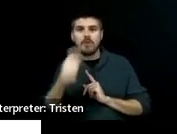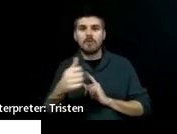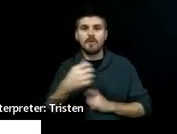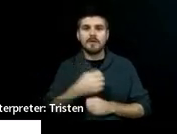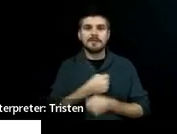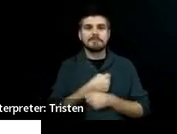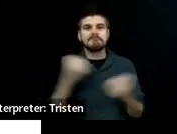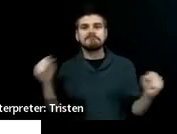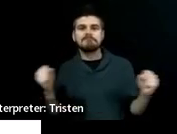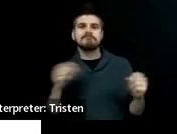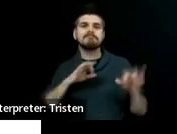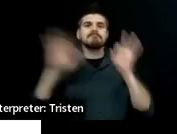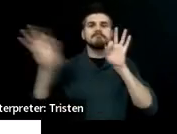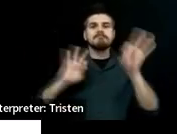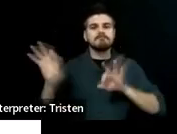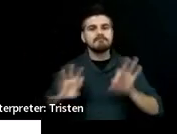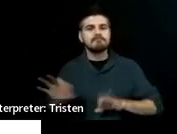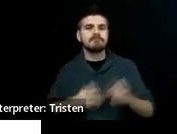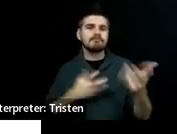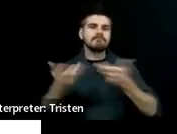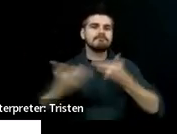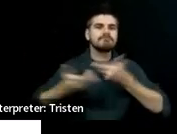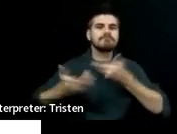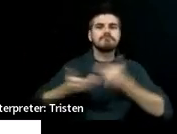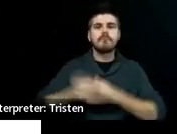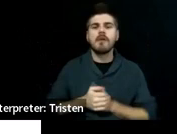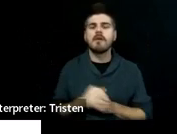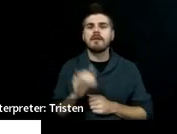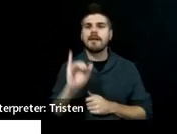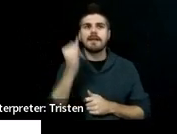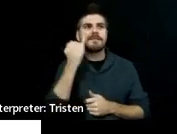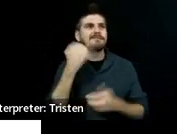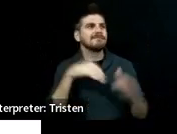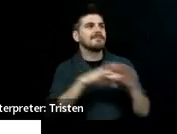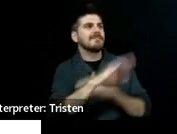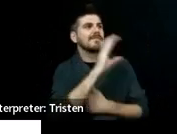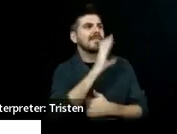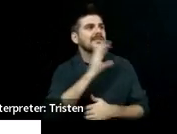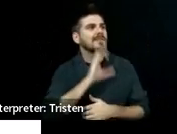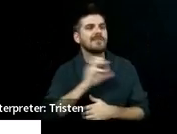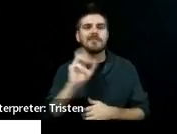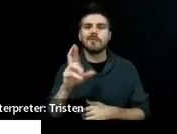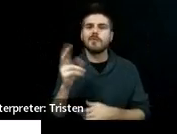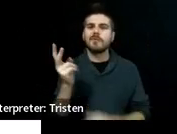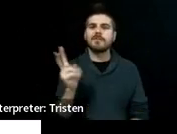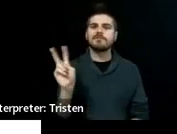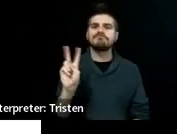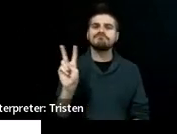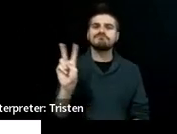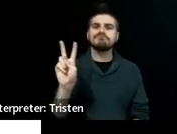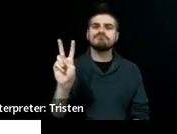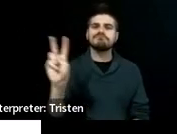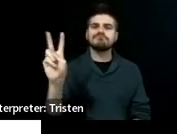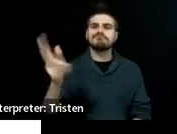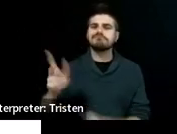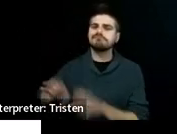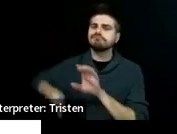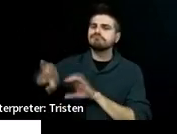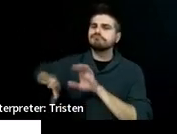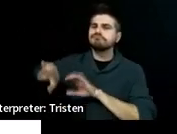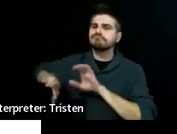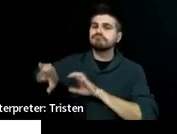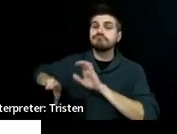going into the cafeteria or maybe taking a walk and sitting on a bench to try and gain information